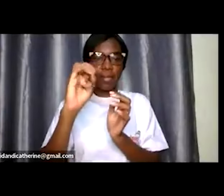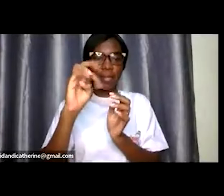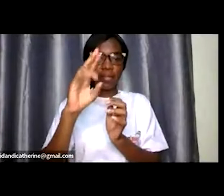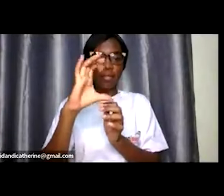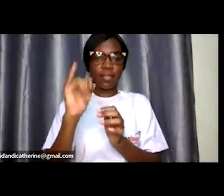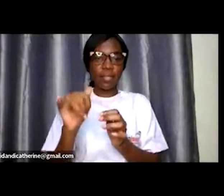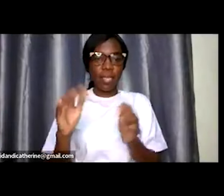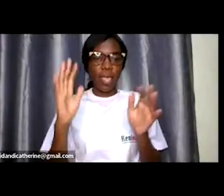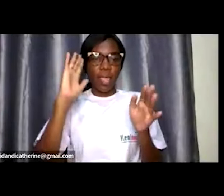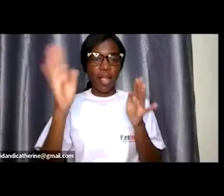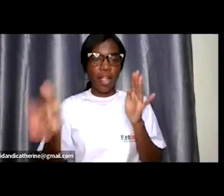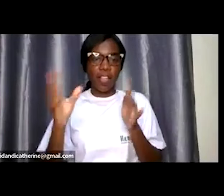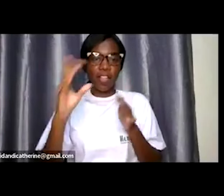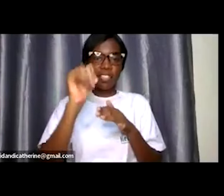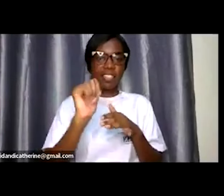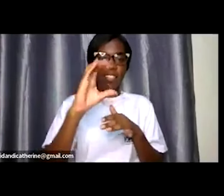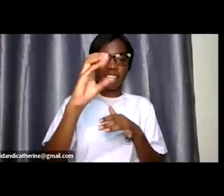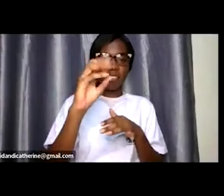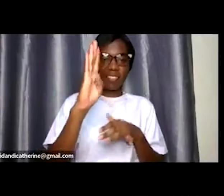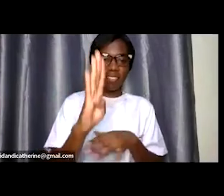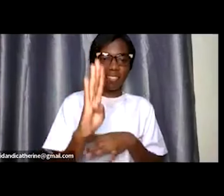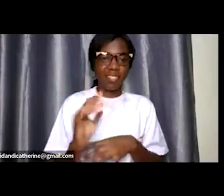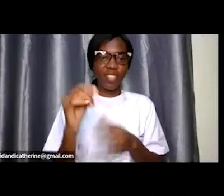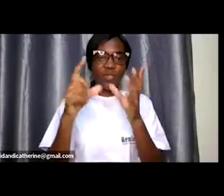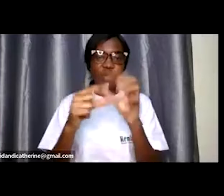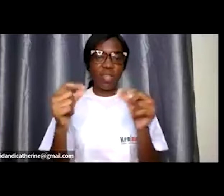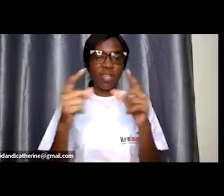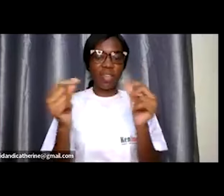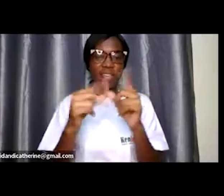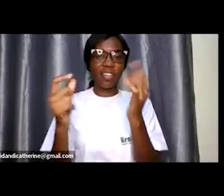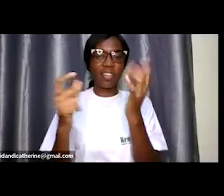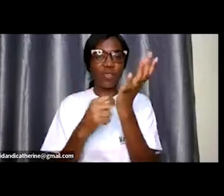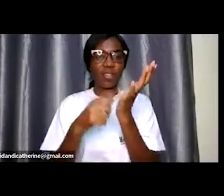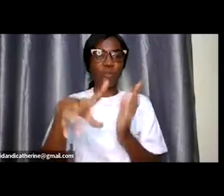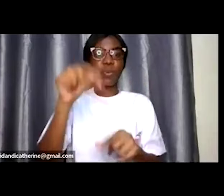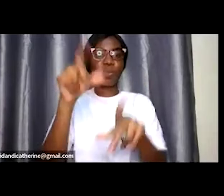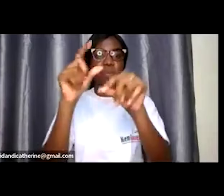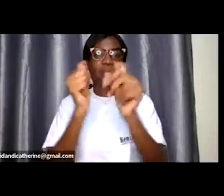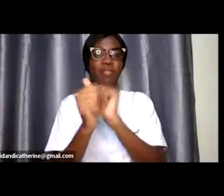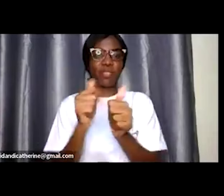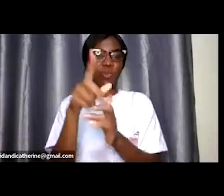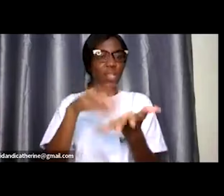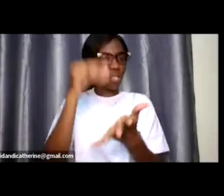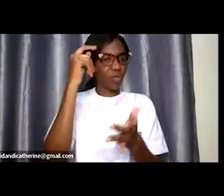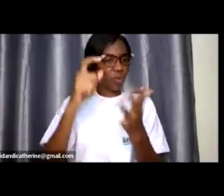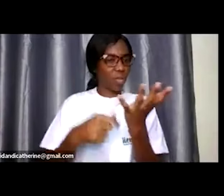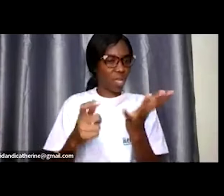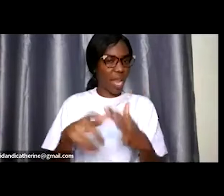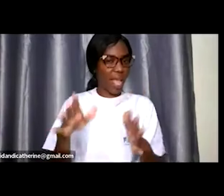jacob you gotta tell me which swahili words you've been able to pick don't just tell me you have learned swahili what have you learned